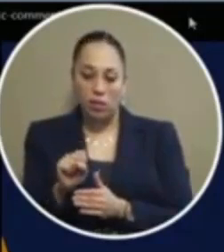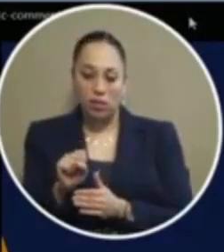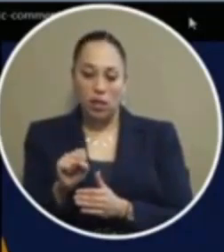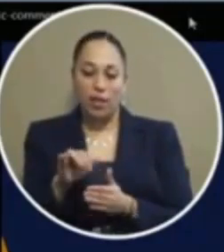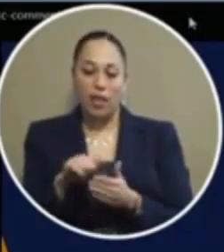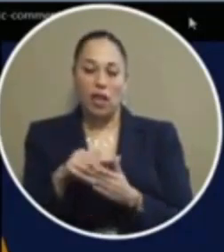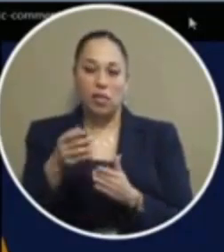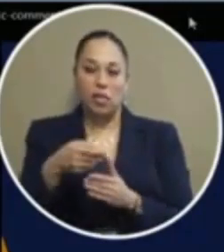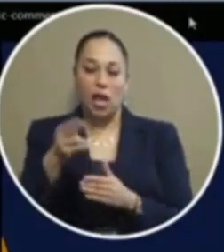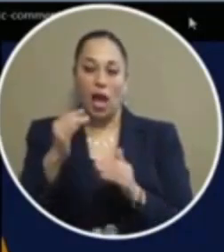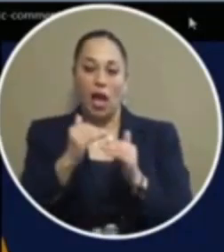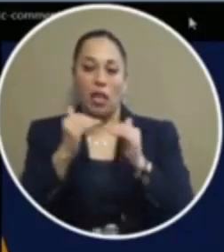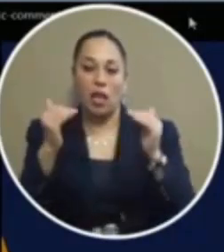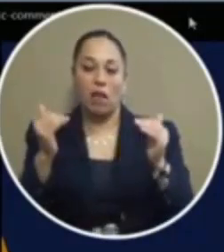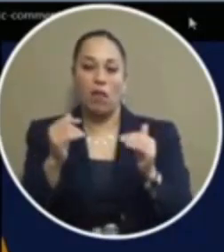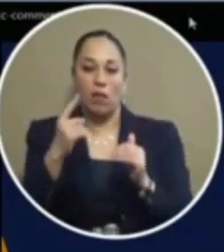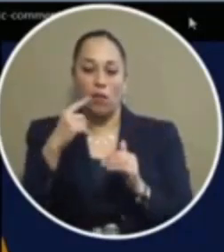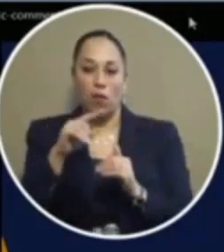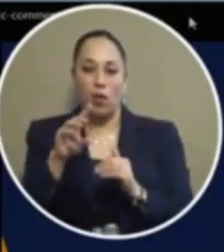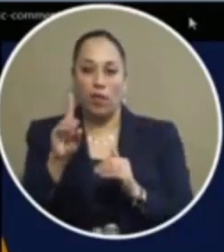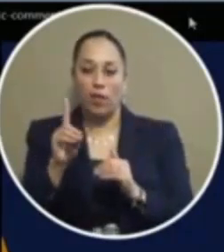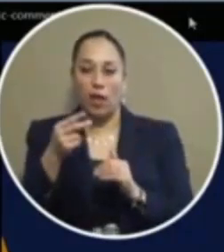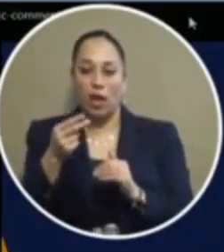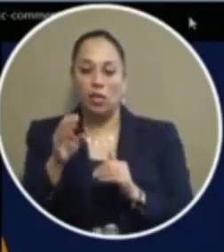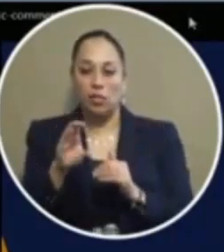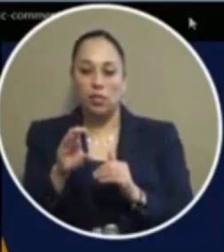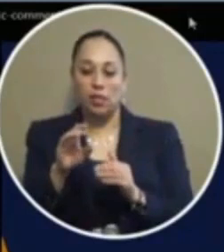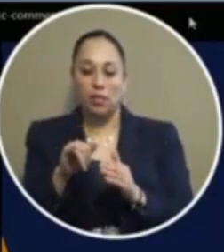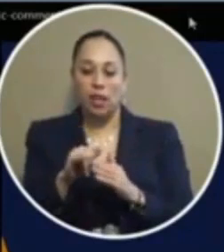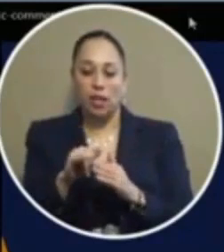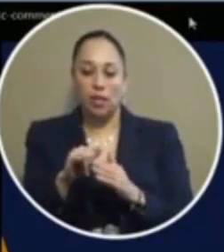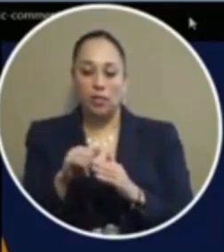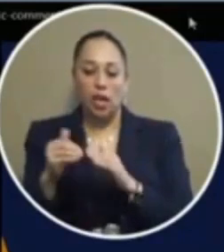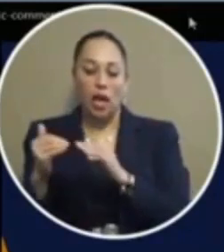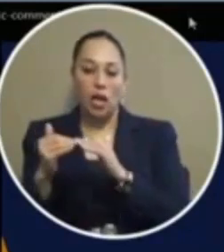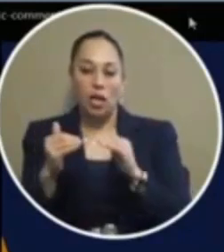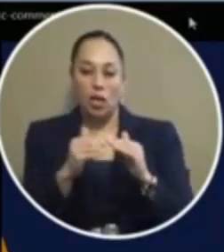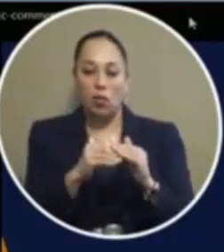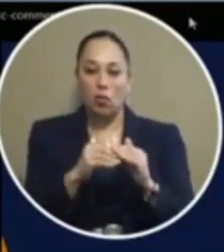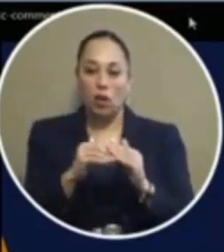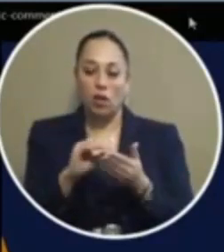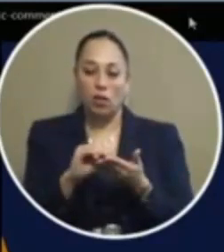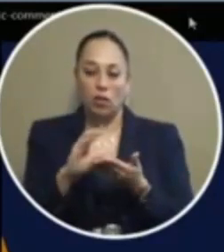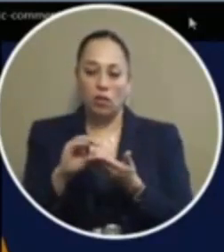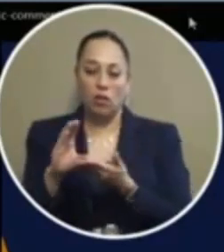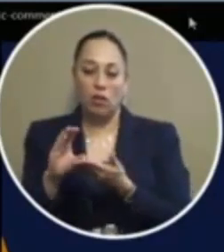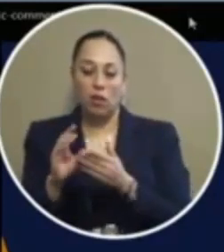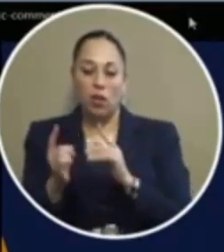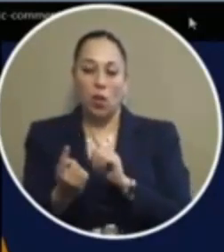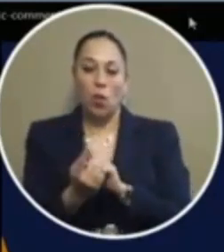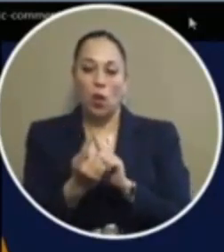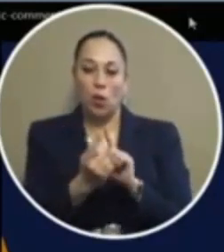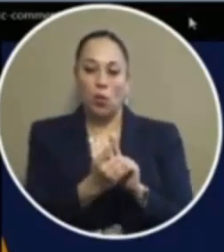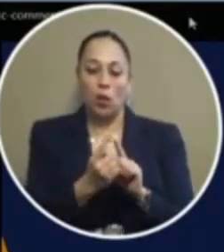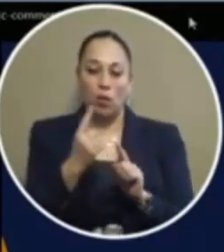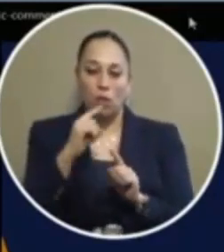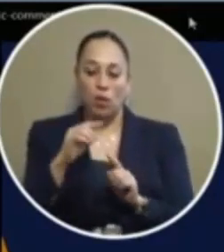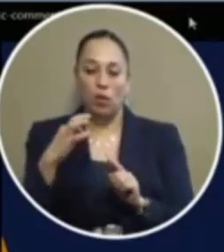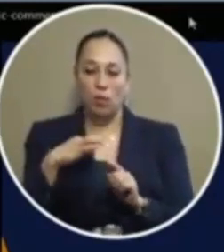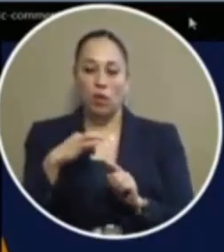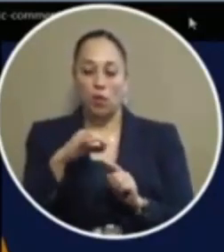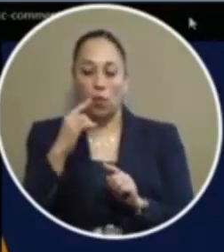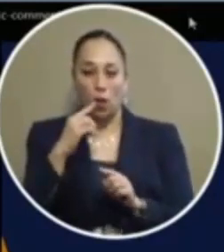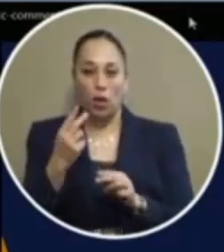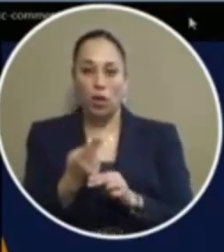has a high level kc but if you want an equal amount of like a one-to-one it's actually beneficial as a medical